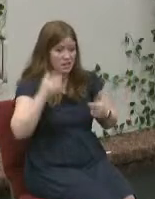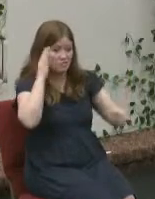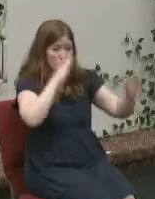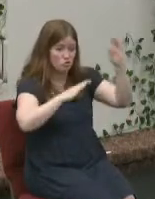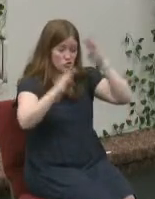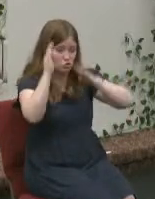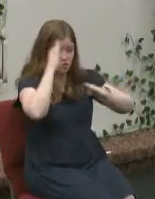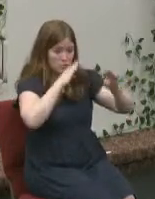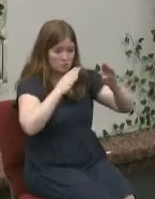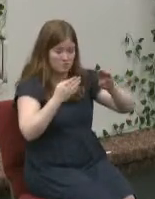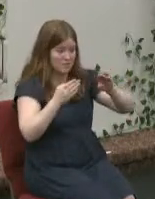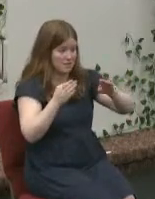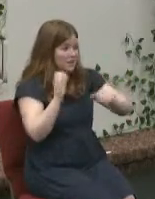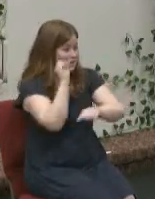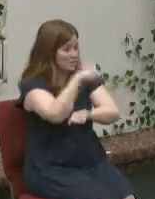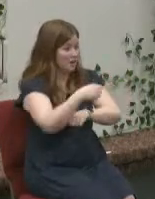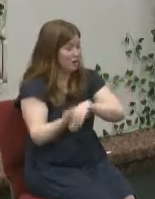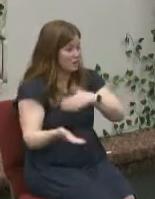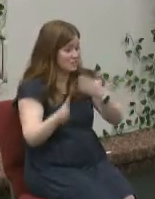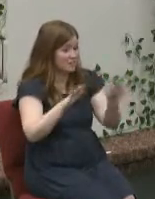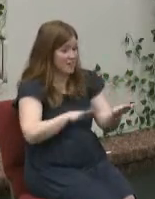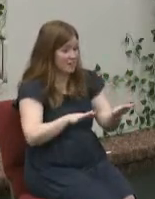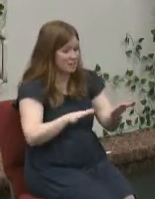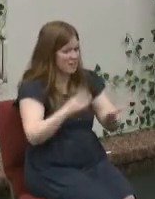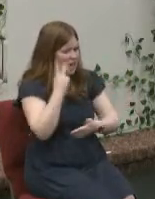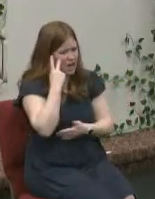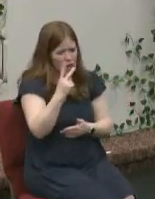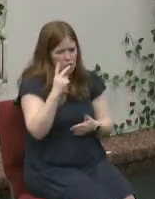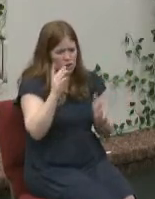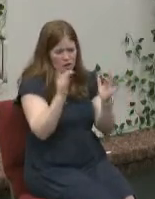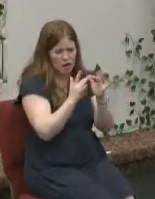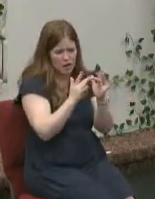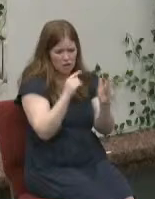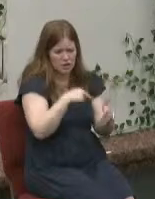death itself i looked on the internet this week